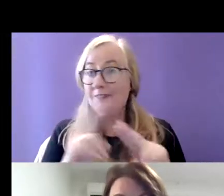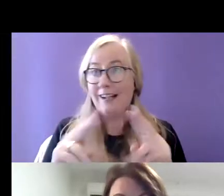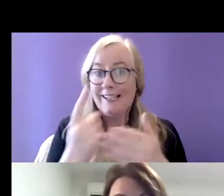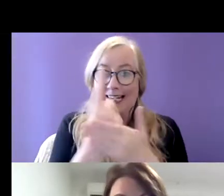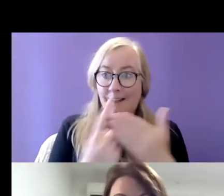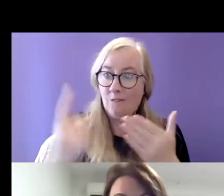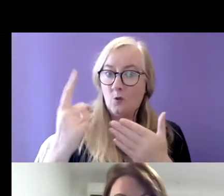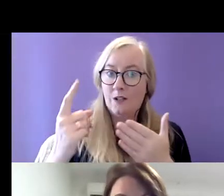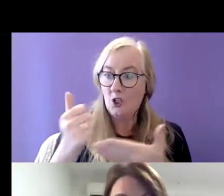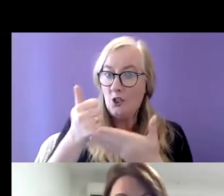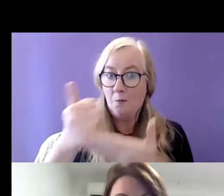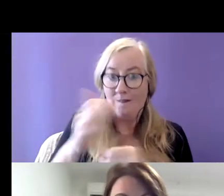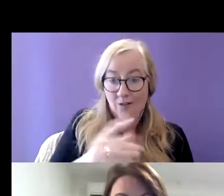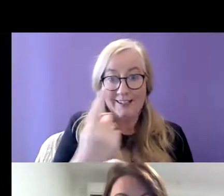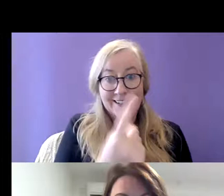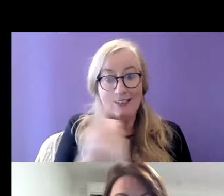for these people